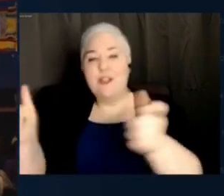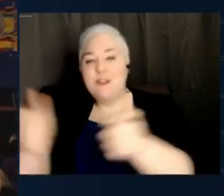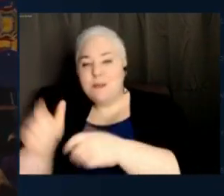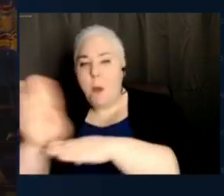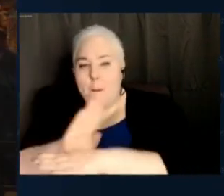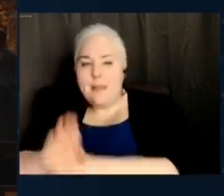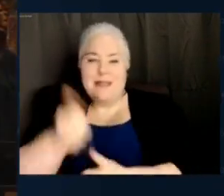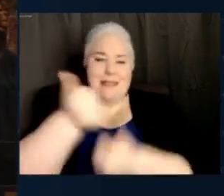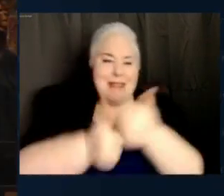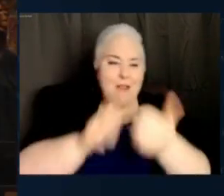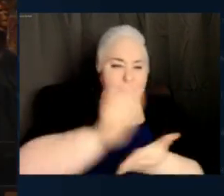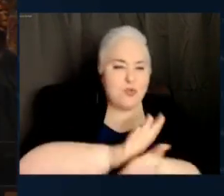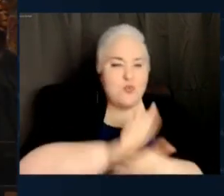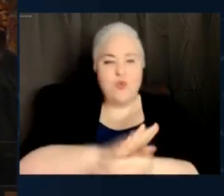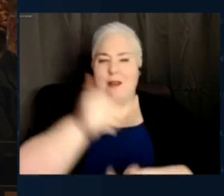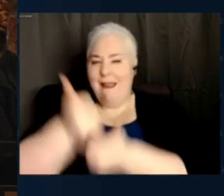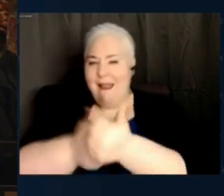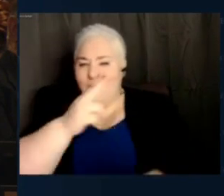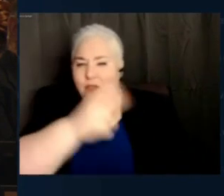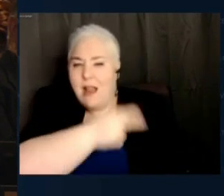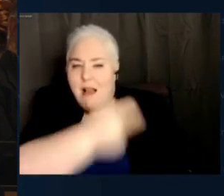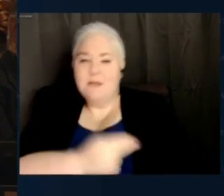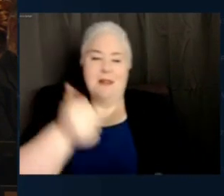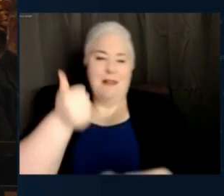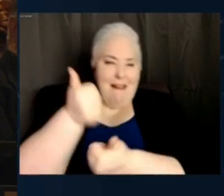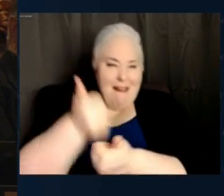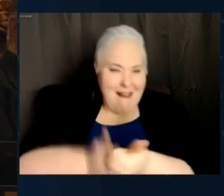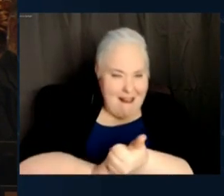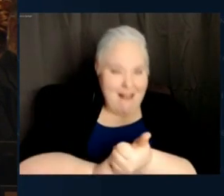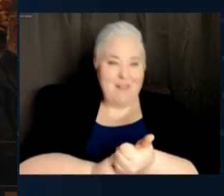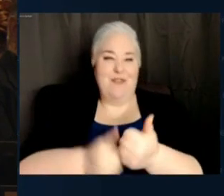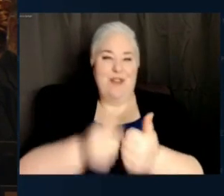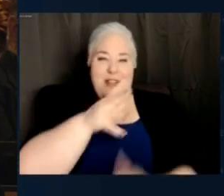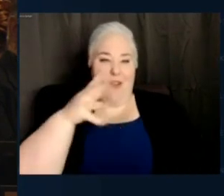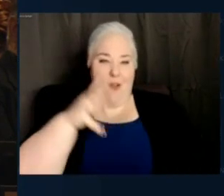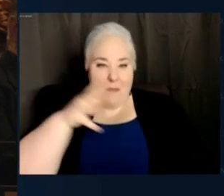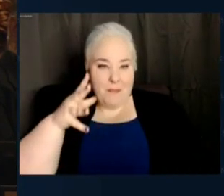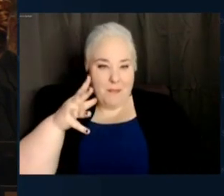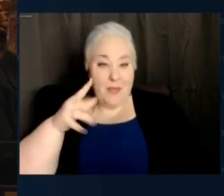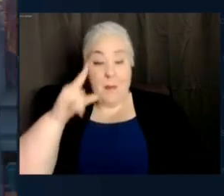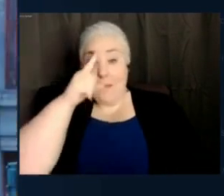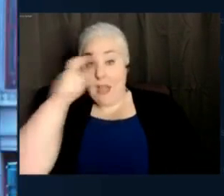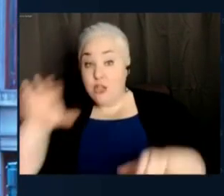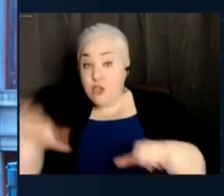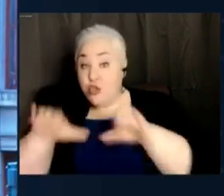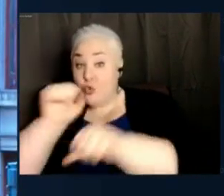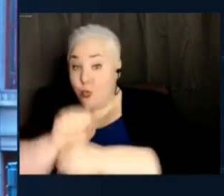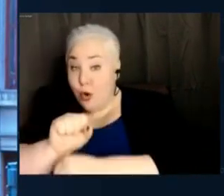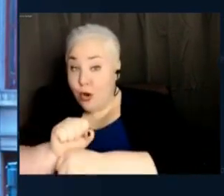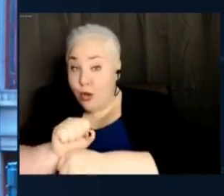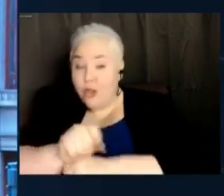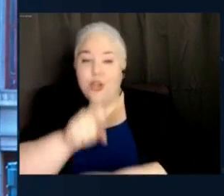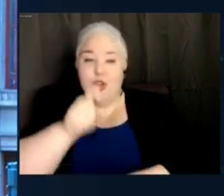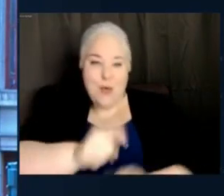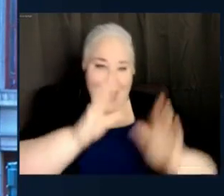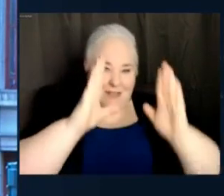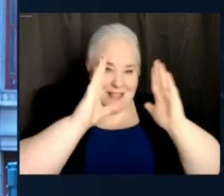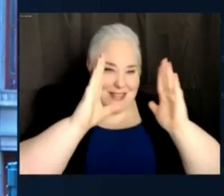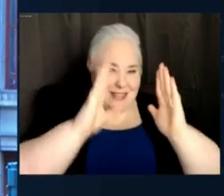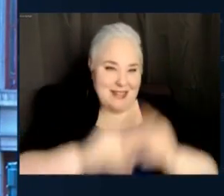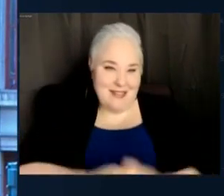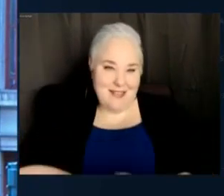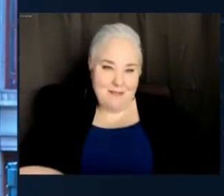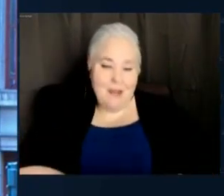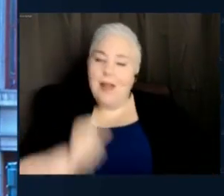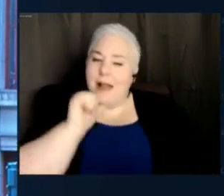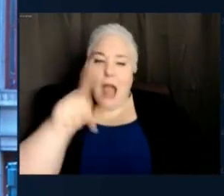every hospital to connect with people. Because to do the work, you have to listen. And not just to those who